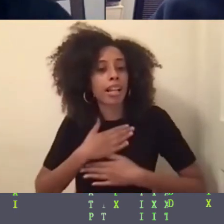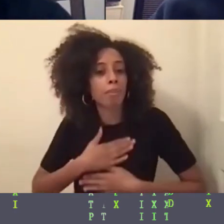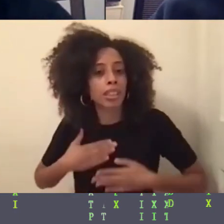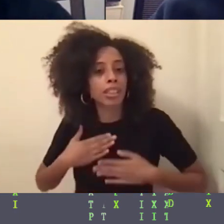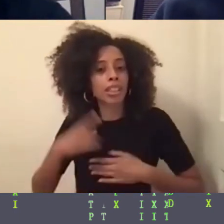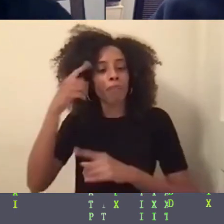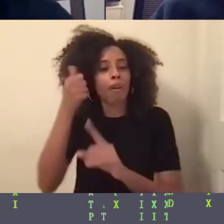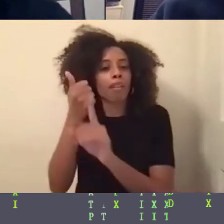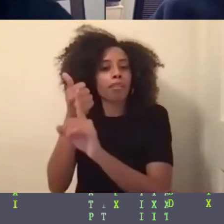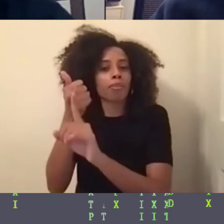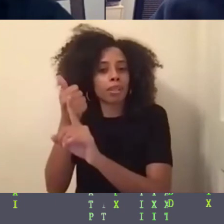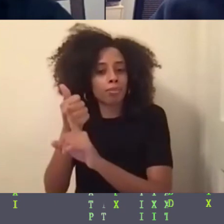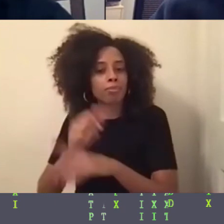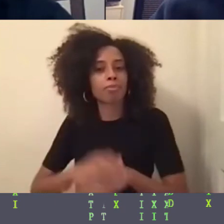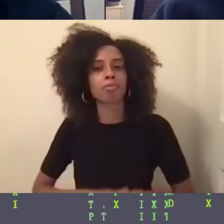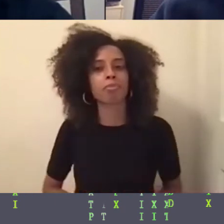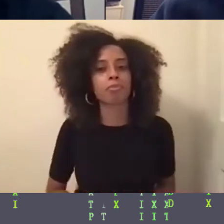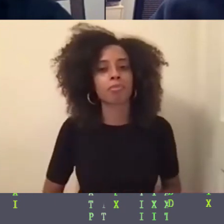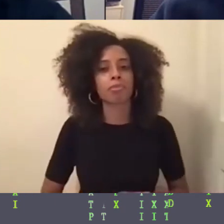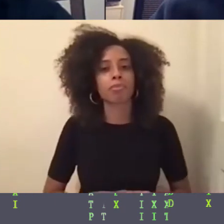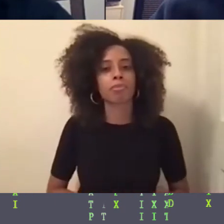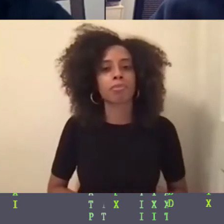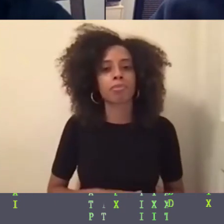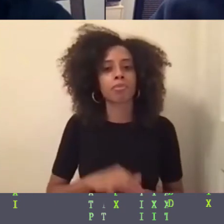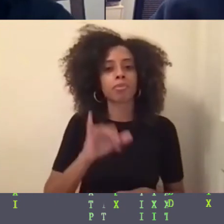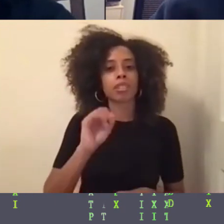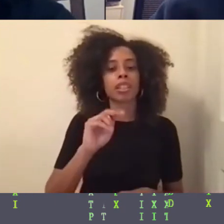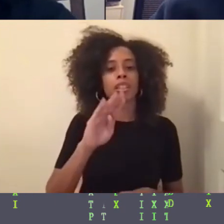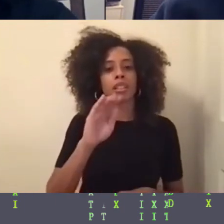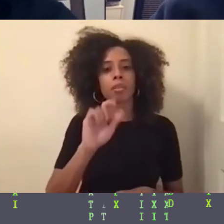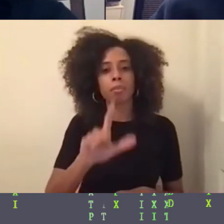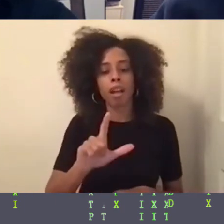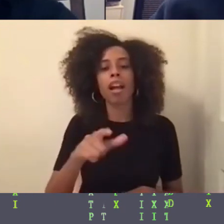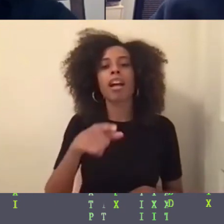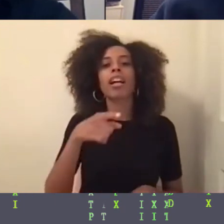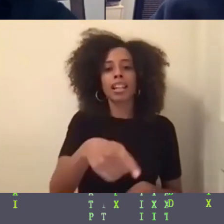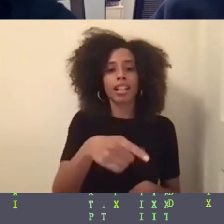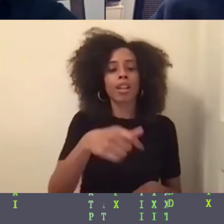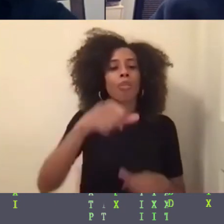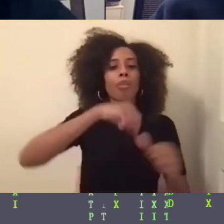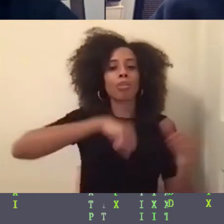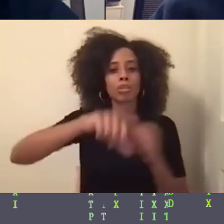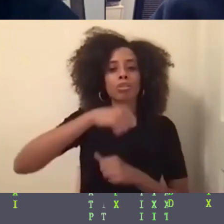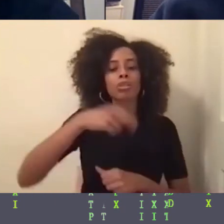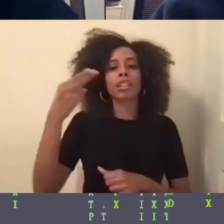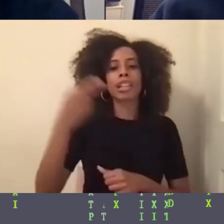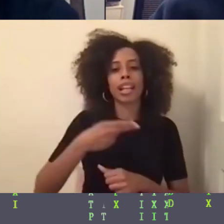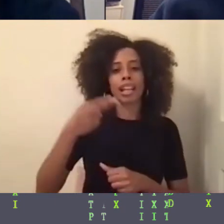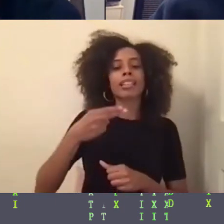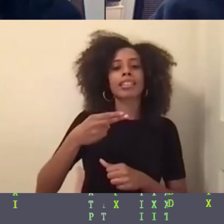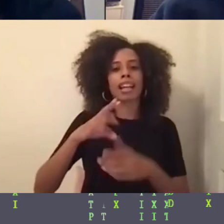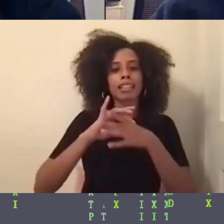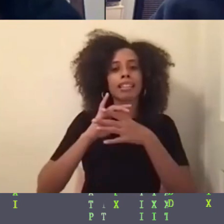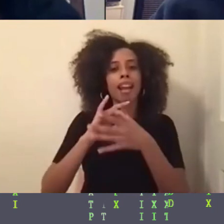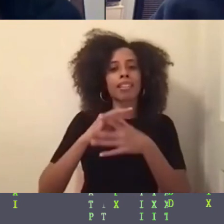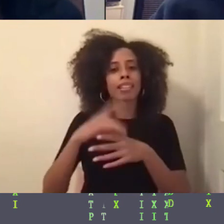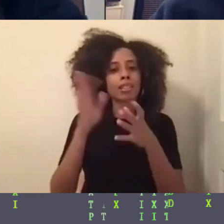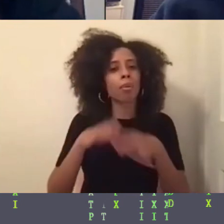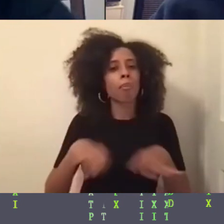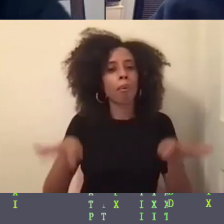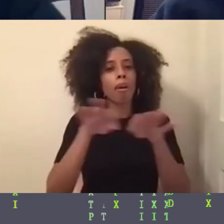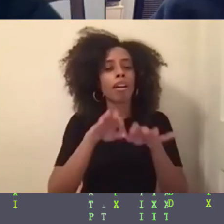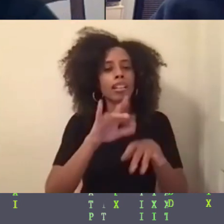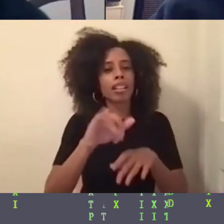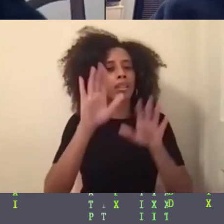And that, that social and historical context is so important. And it was really great to have that, that reminder,